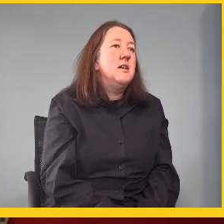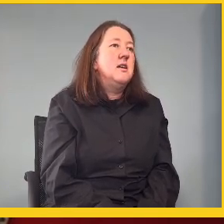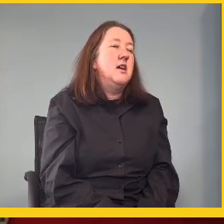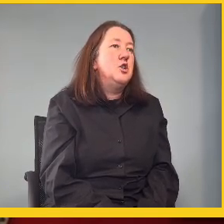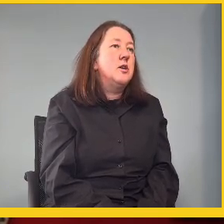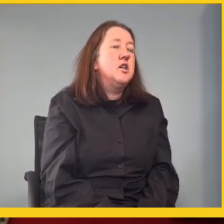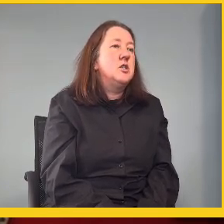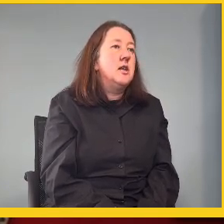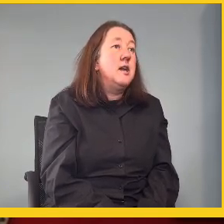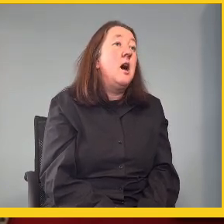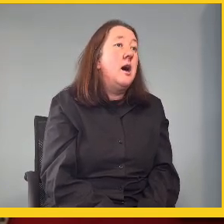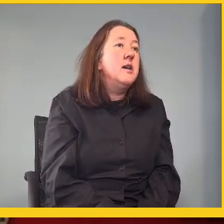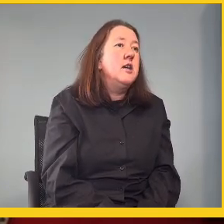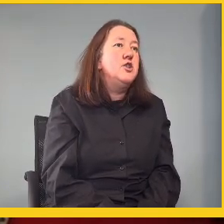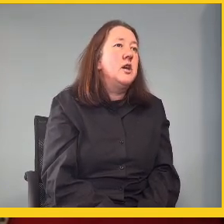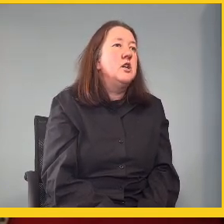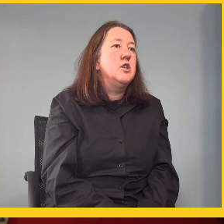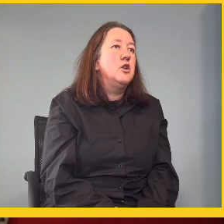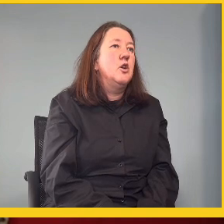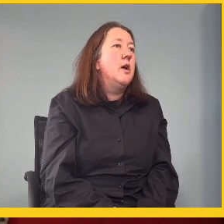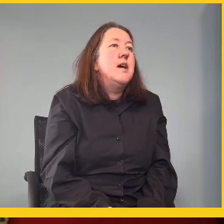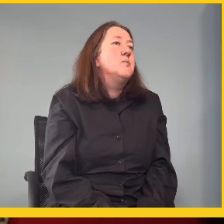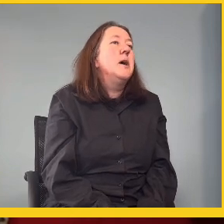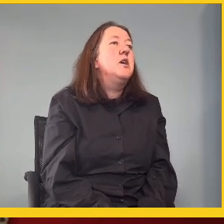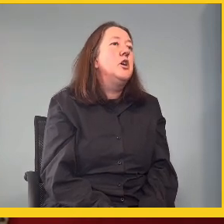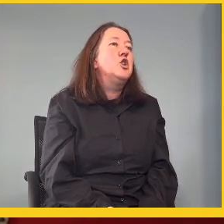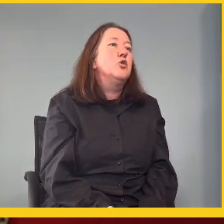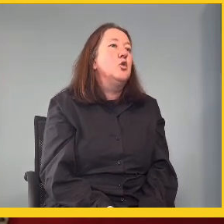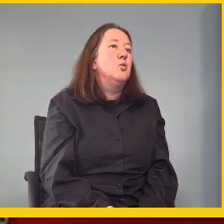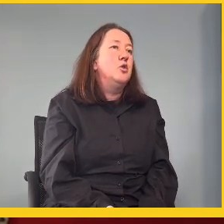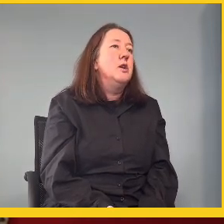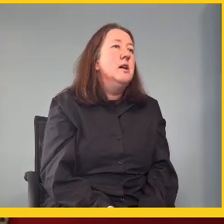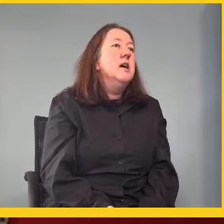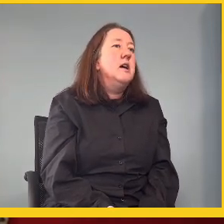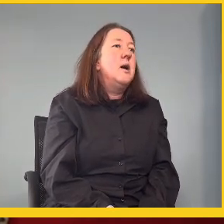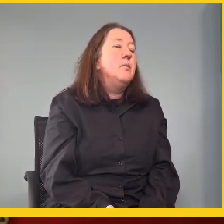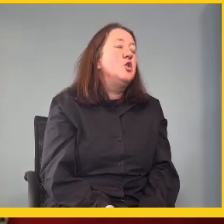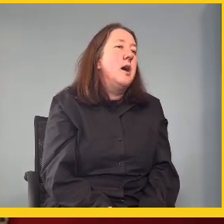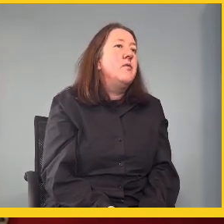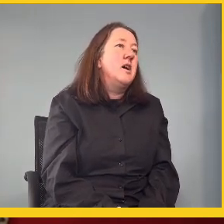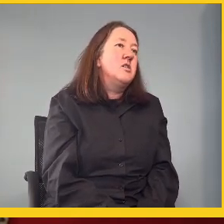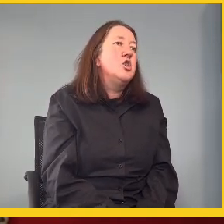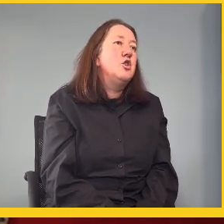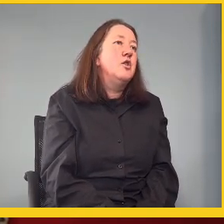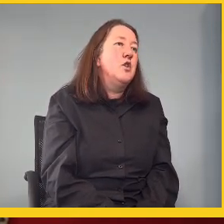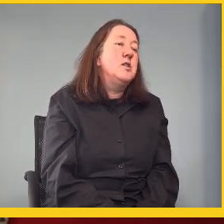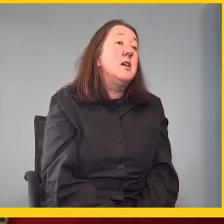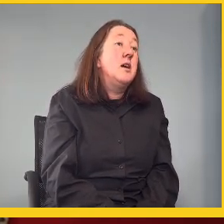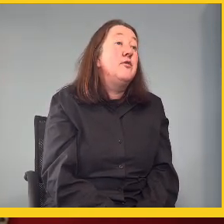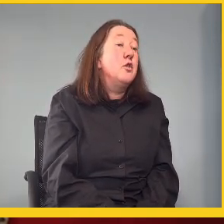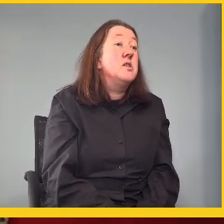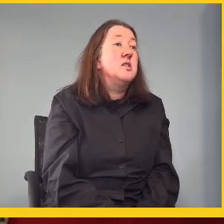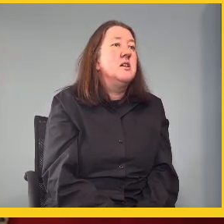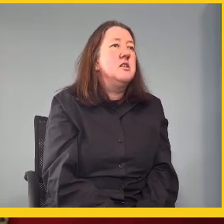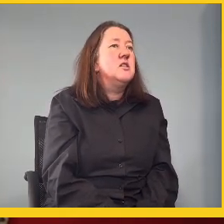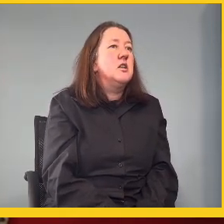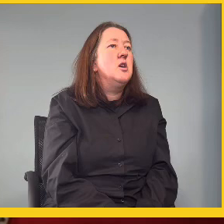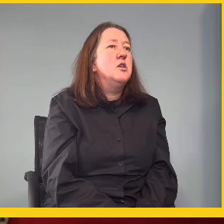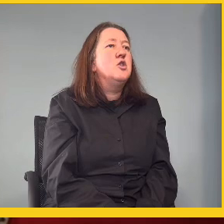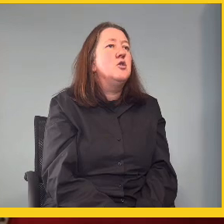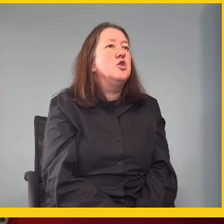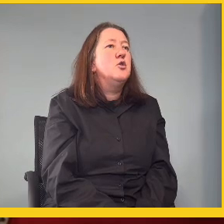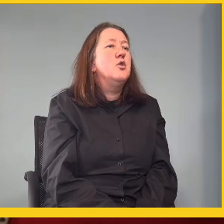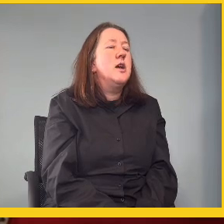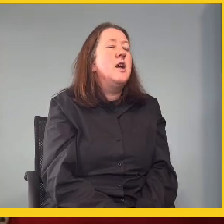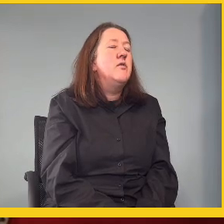quality education and a higher education, you know, as my hearing children, to have access to university and further studies